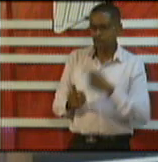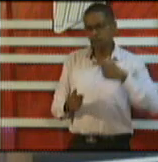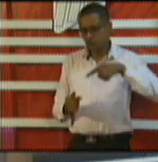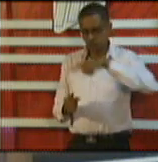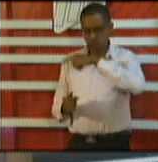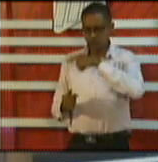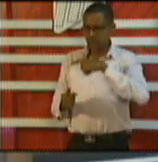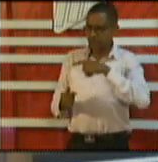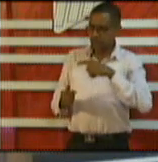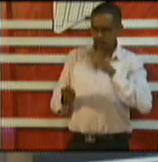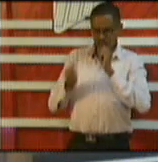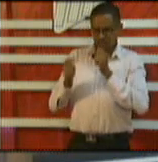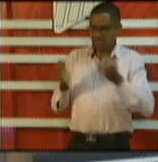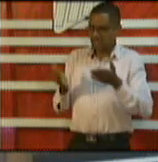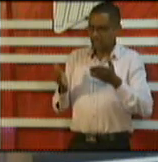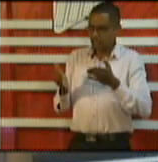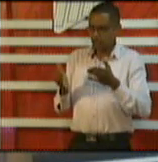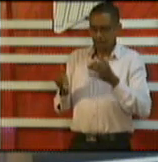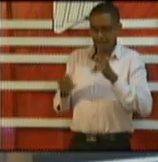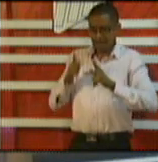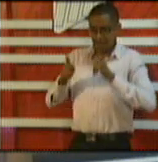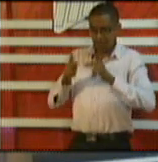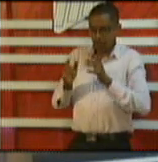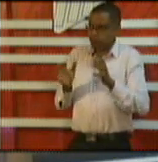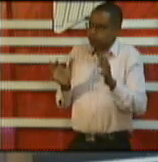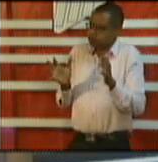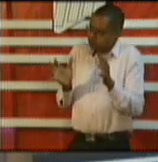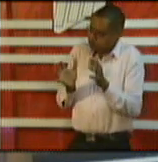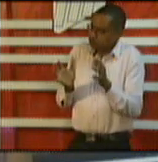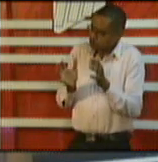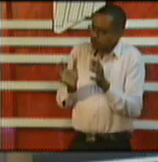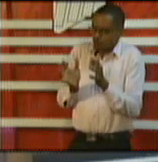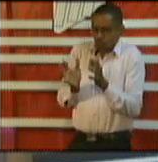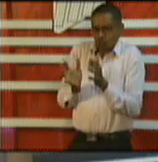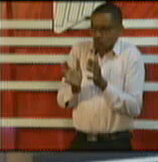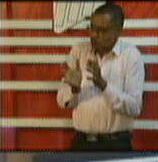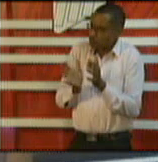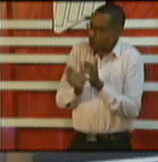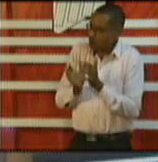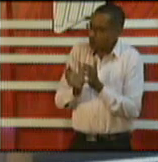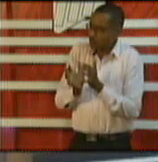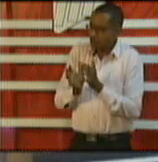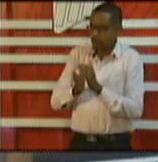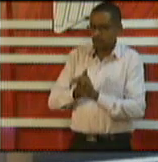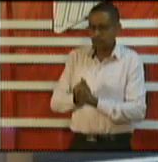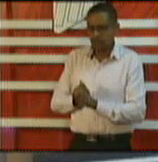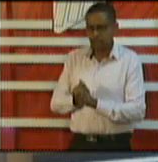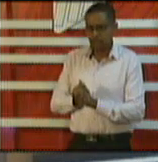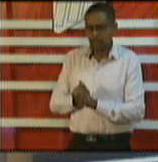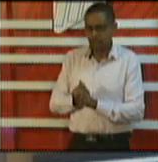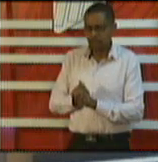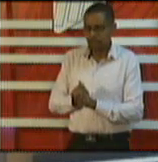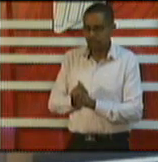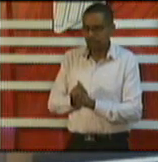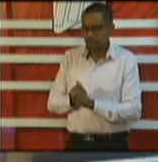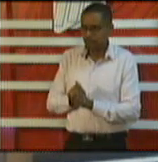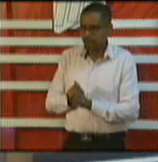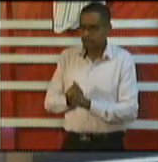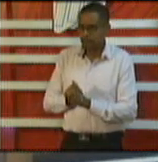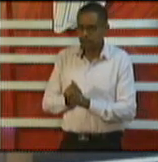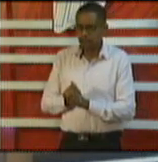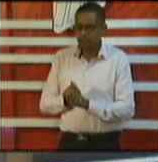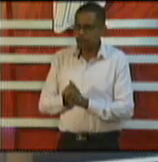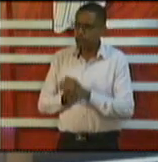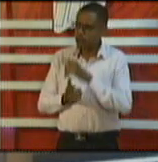population and perhaps not having the critical mass of cases you know but COVID cases but